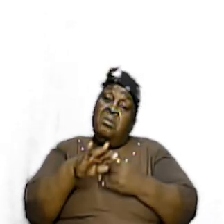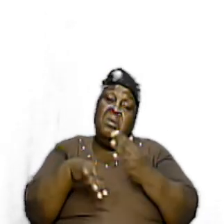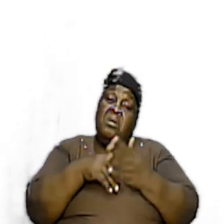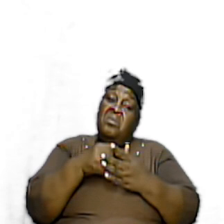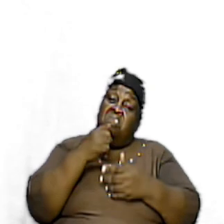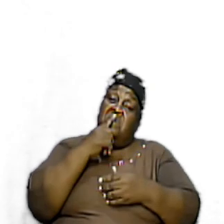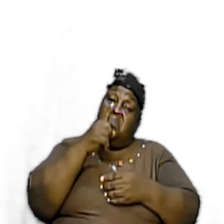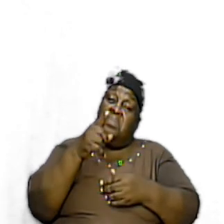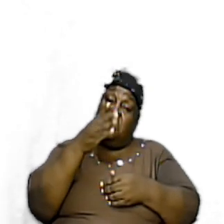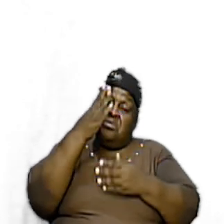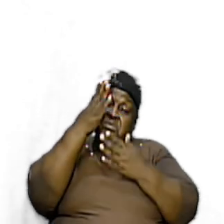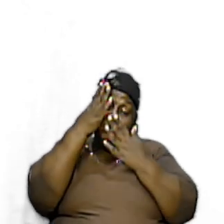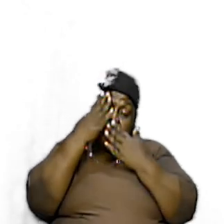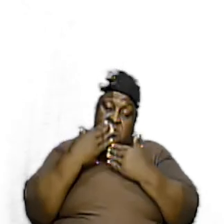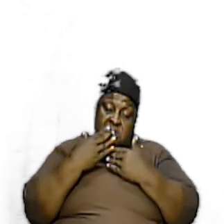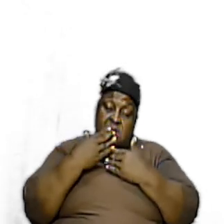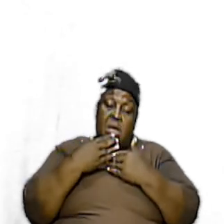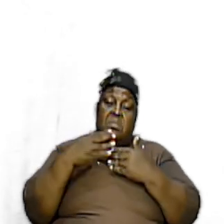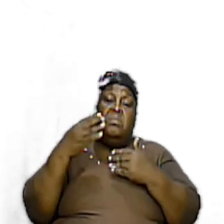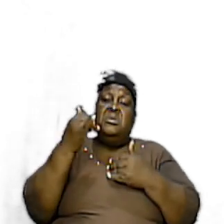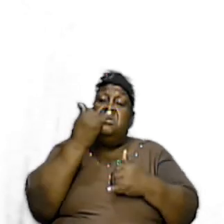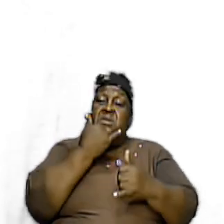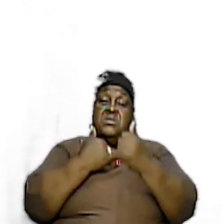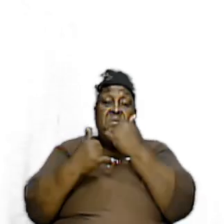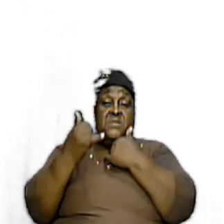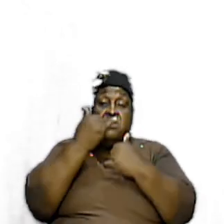Sadly mistaken Look